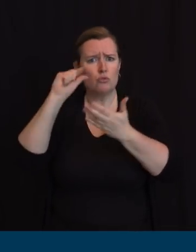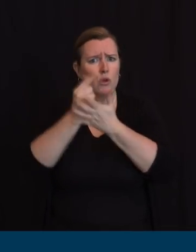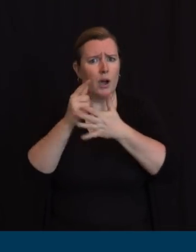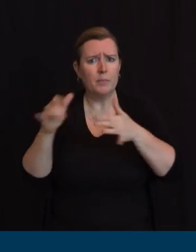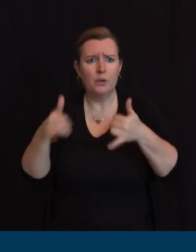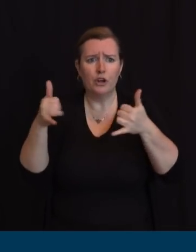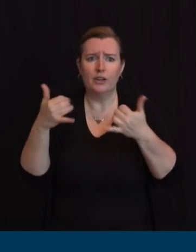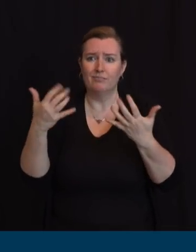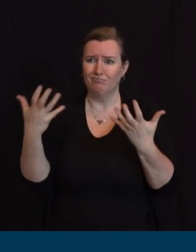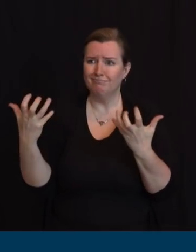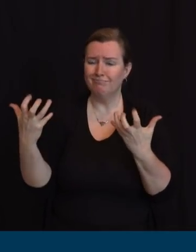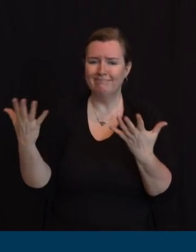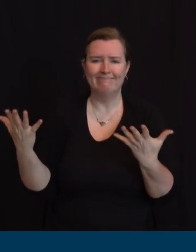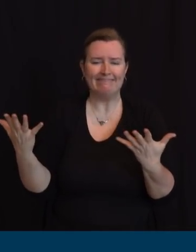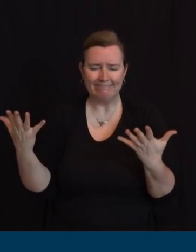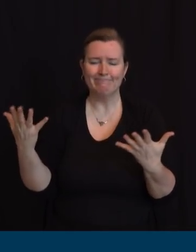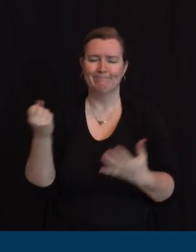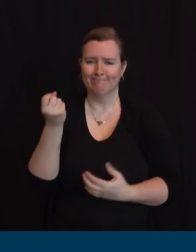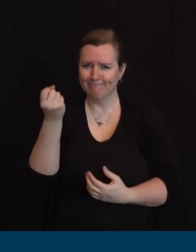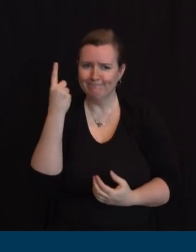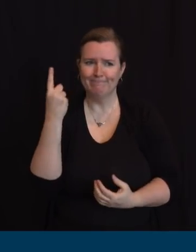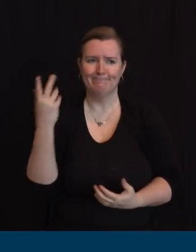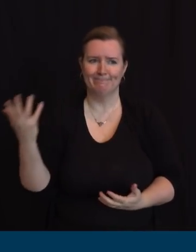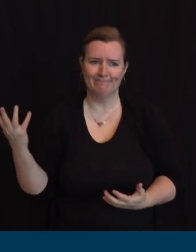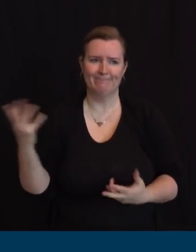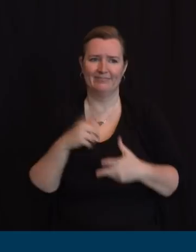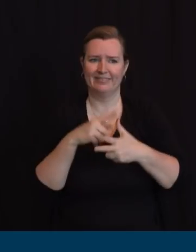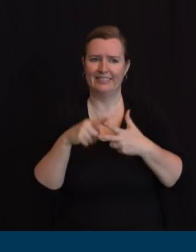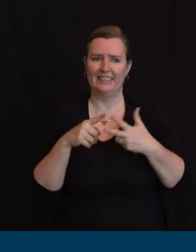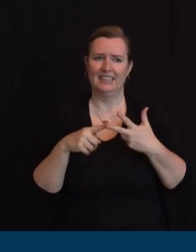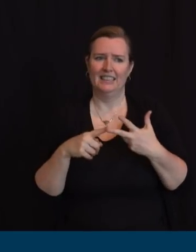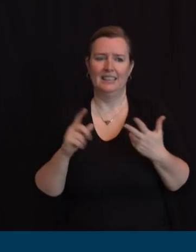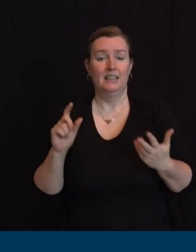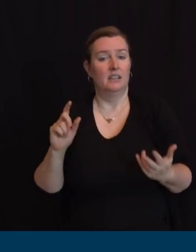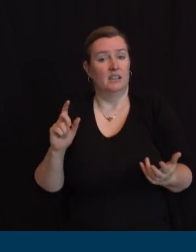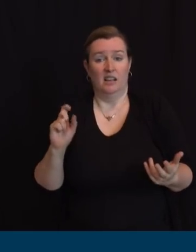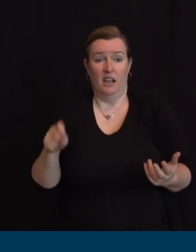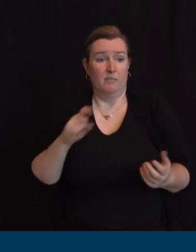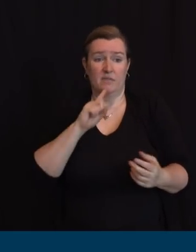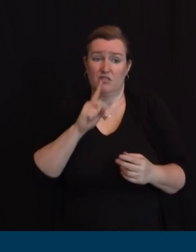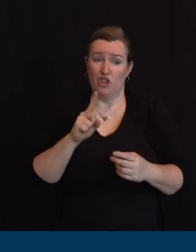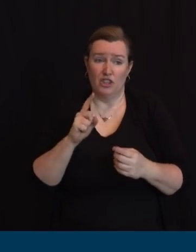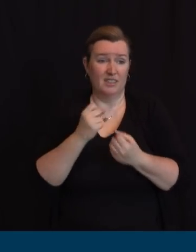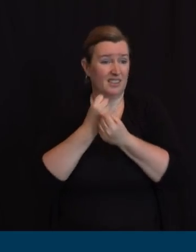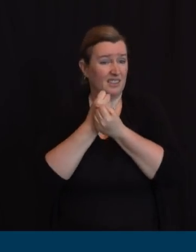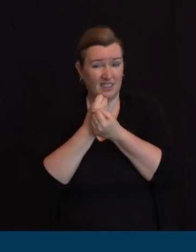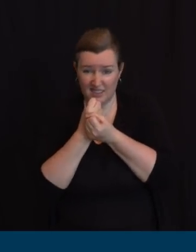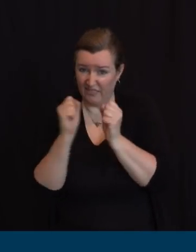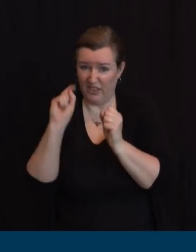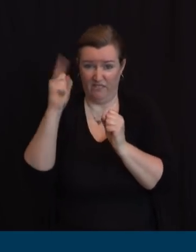as it relates to the convenience store what sorry did you mean in the woods exactly